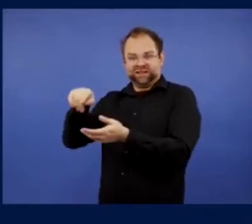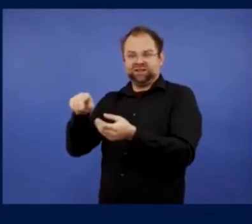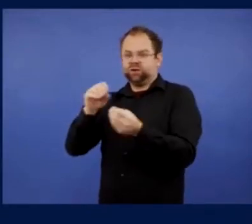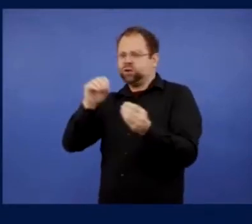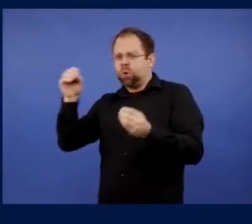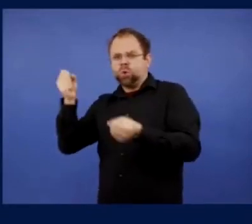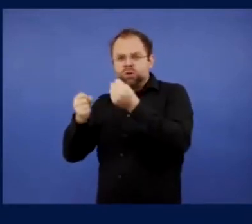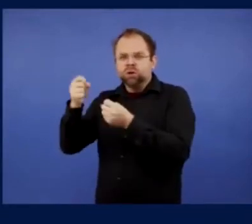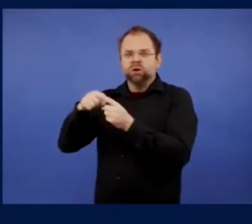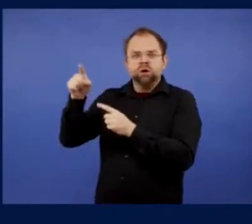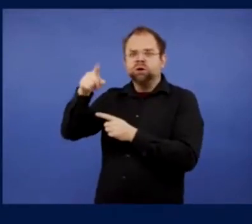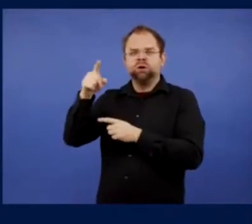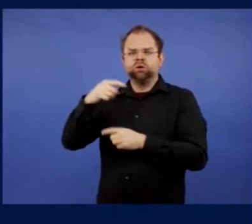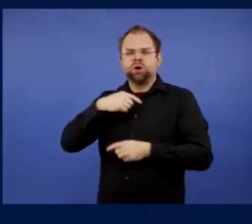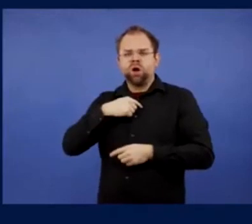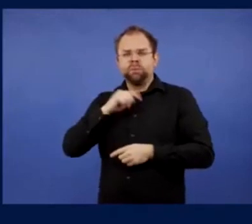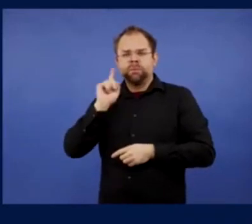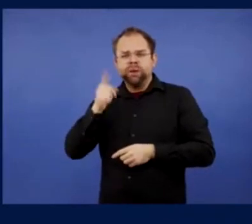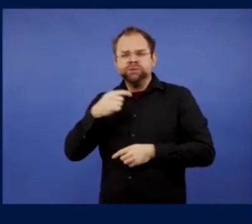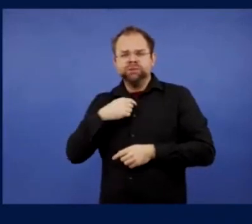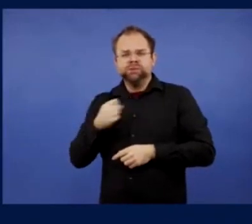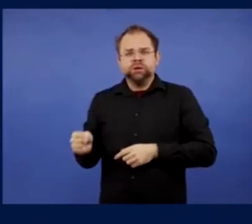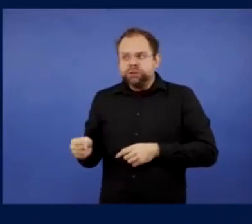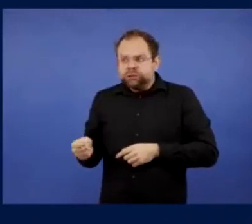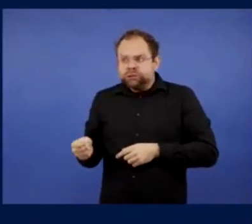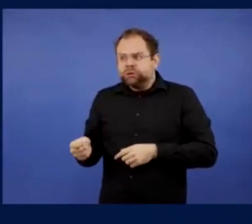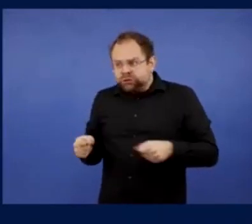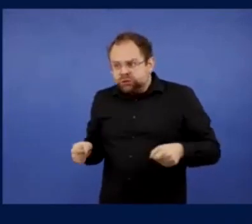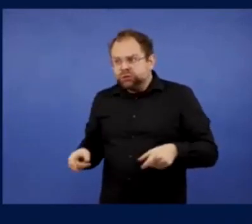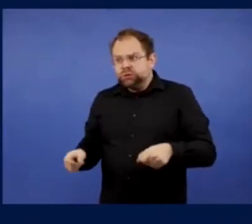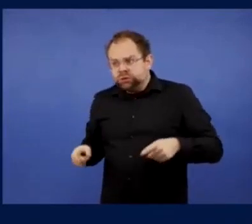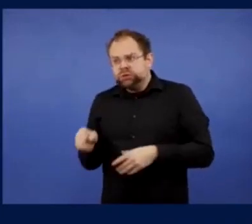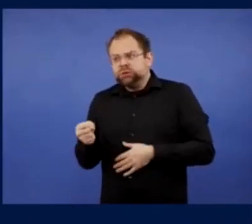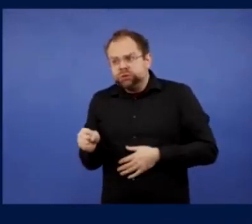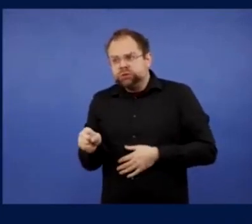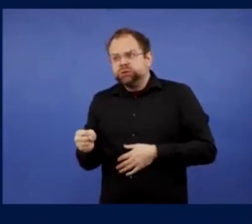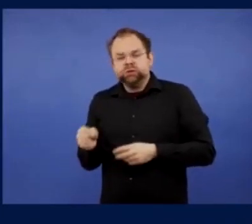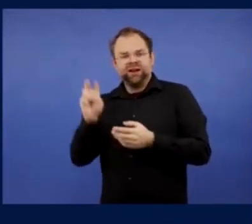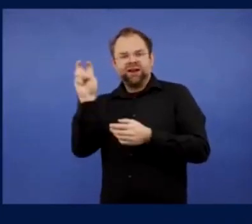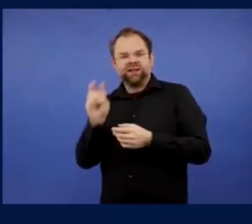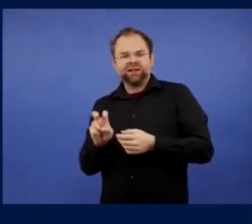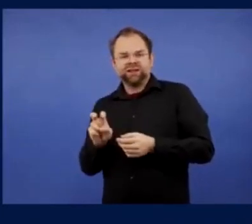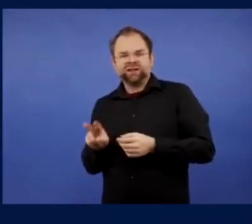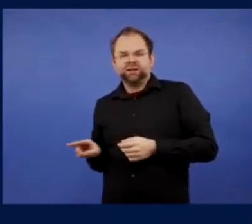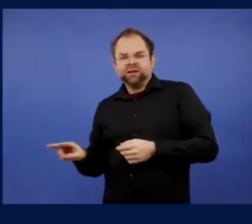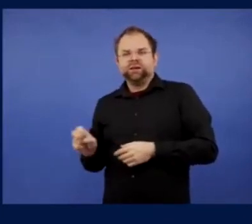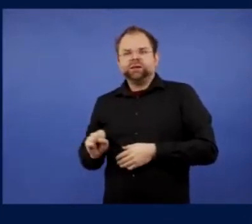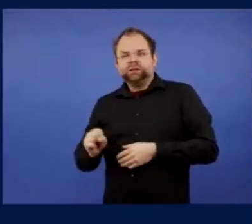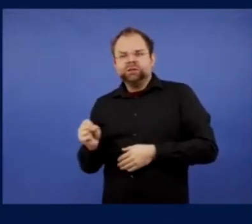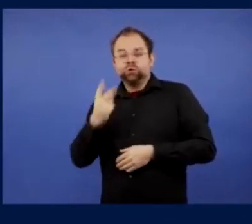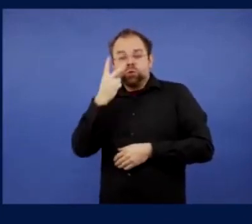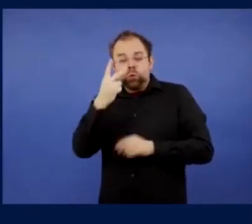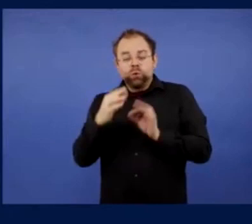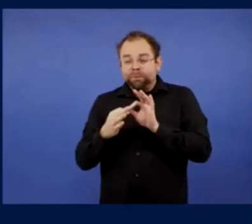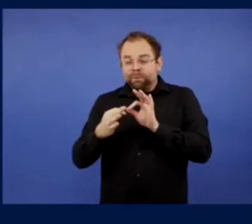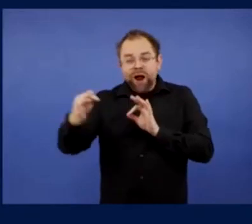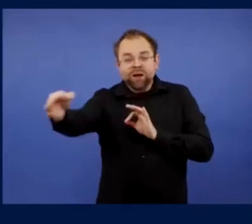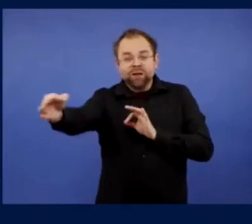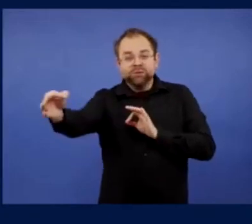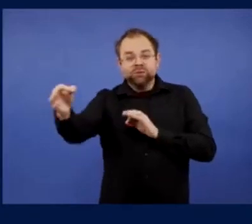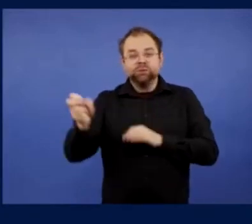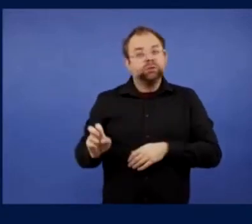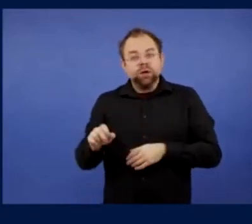around sitting in with home supporters. Can you just speak to that around some of the